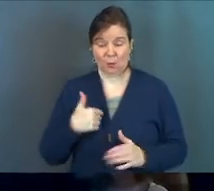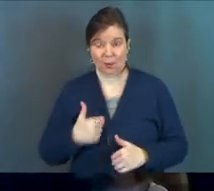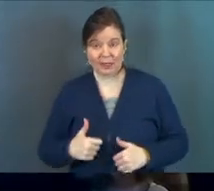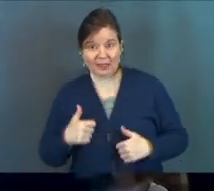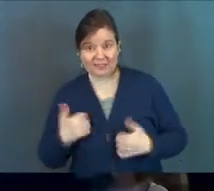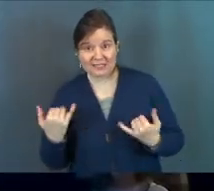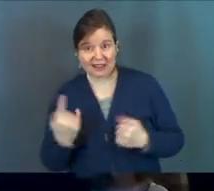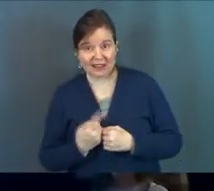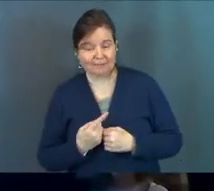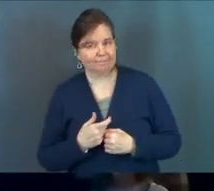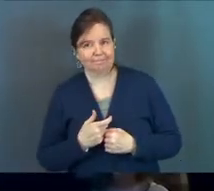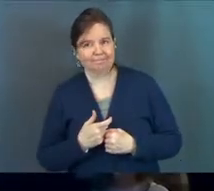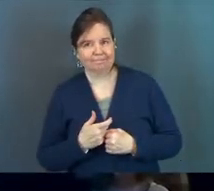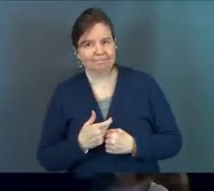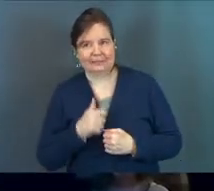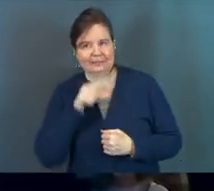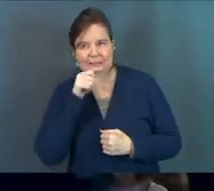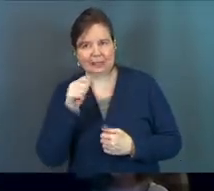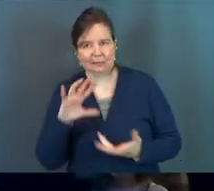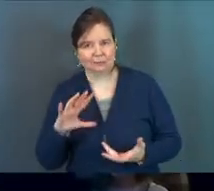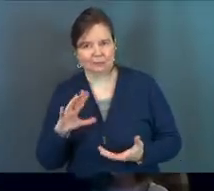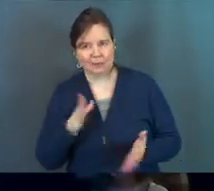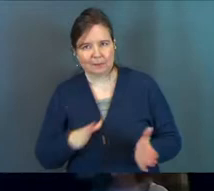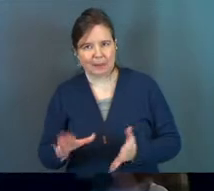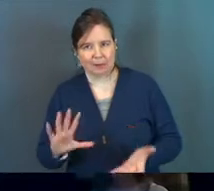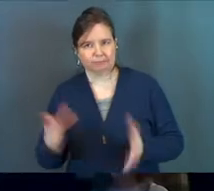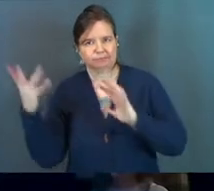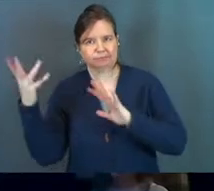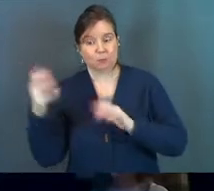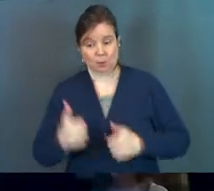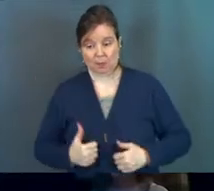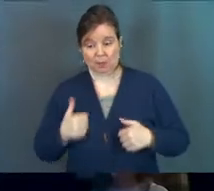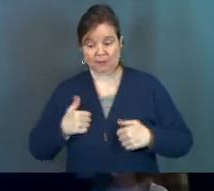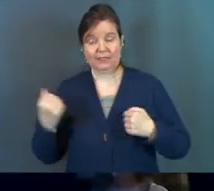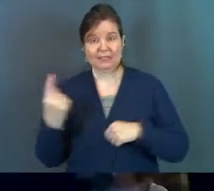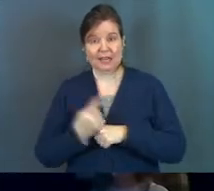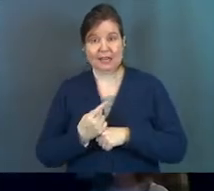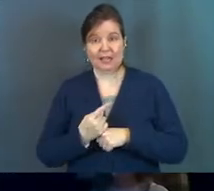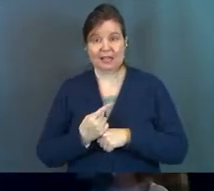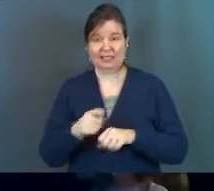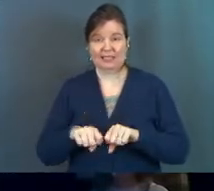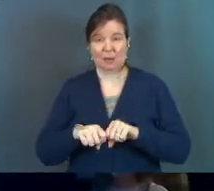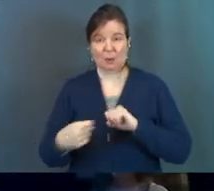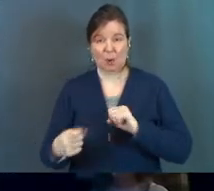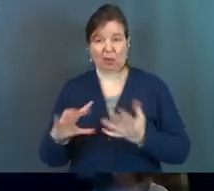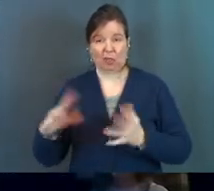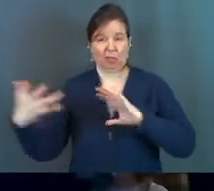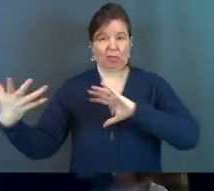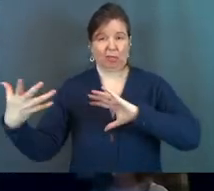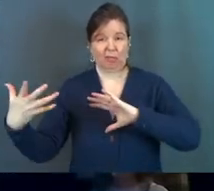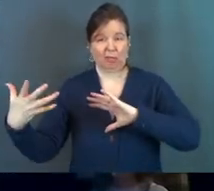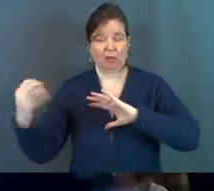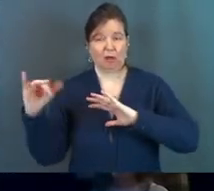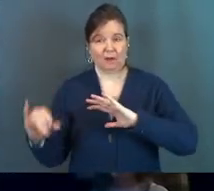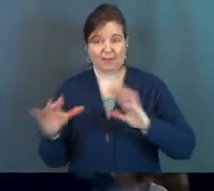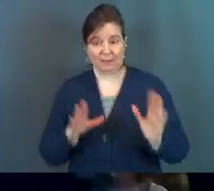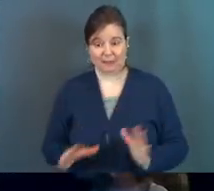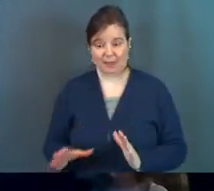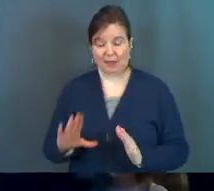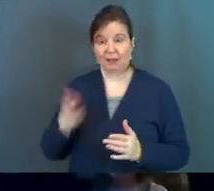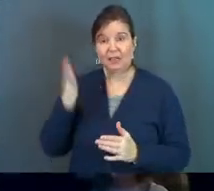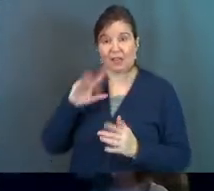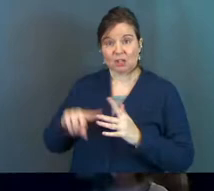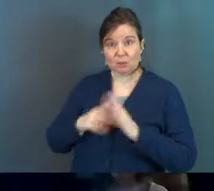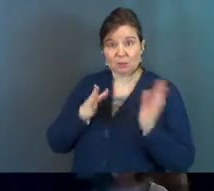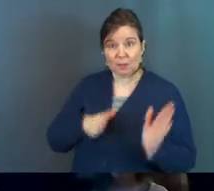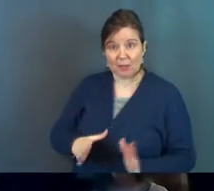we're living today is not the plan. What we're living today is a broken version of the plan. God's